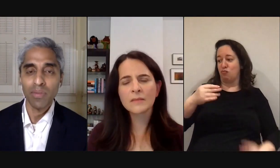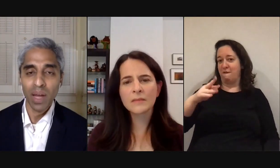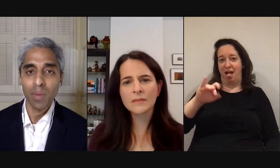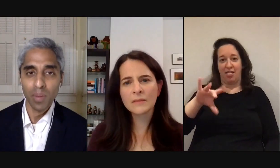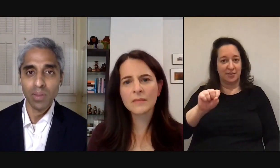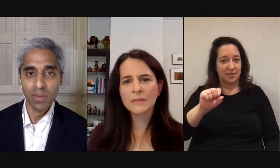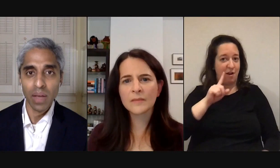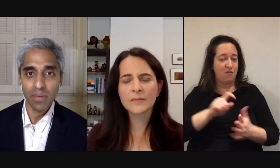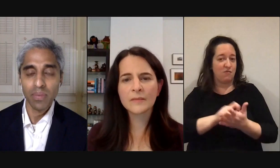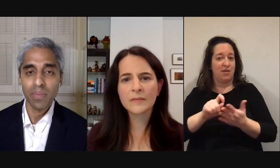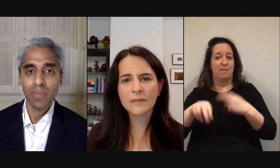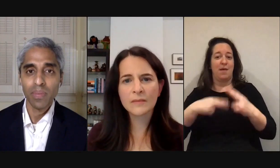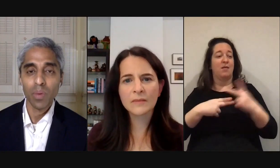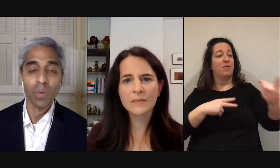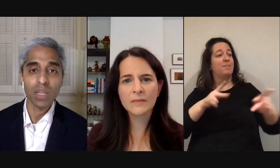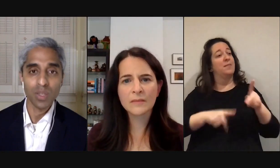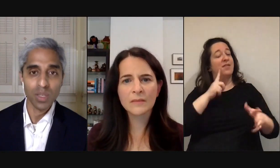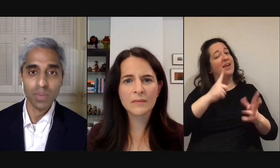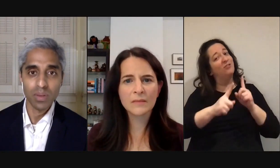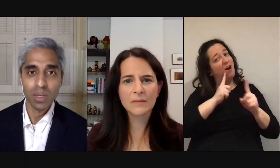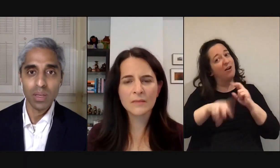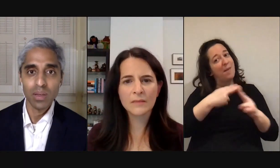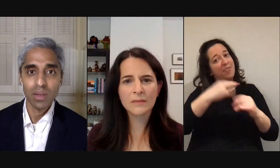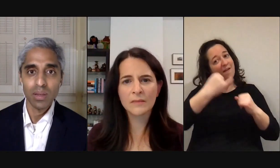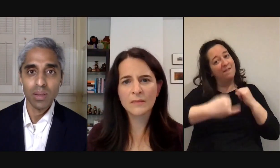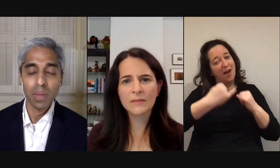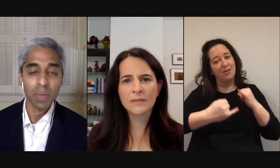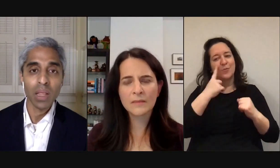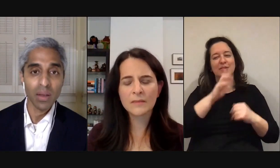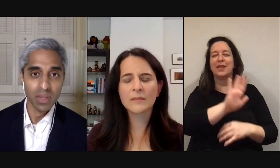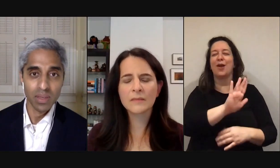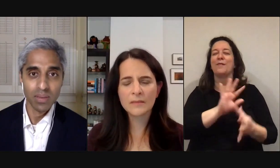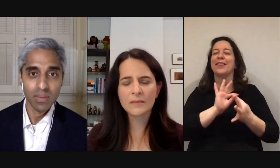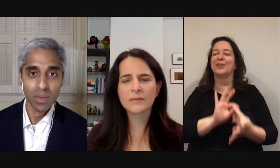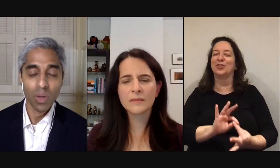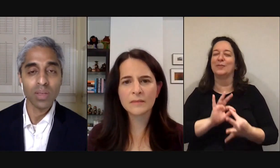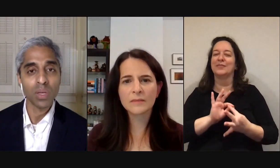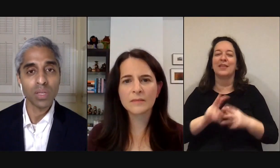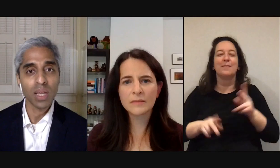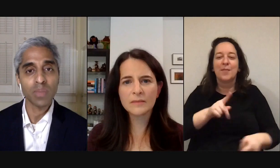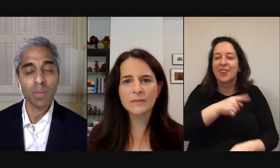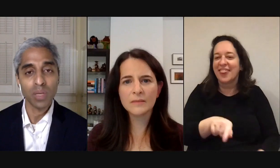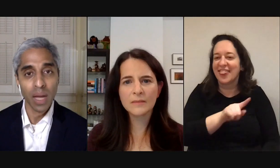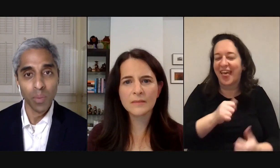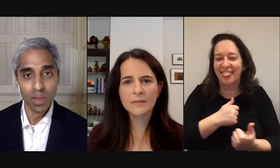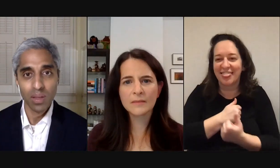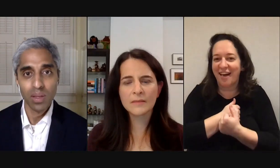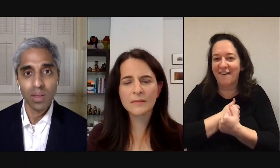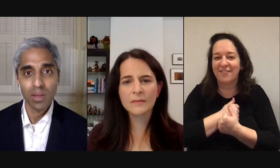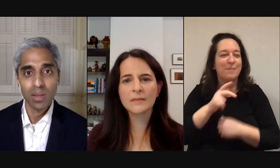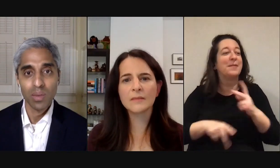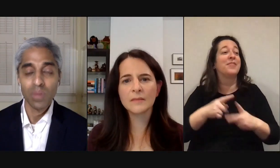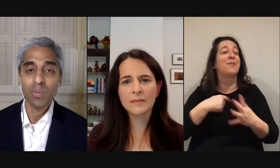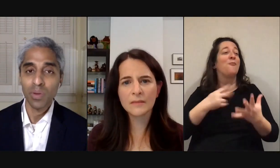about in their final moments of life were relationships the people they loved the ones they wished they had spent more time with